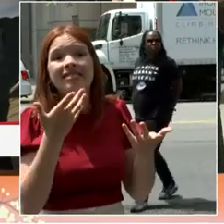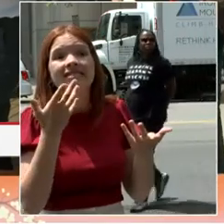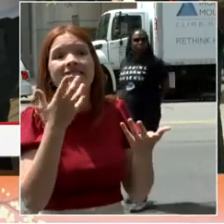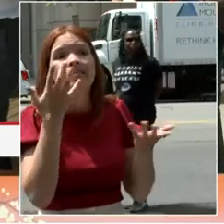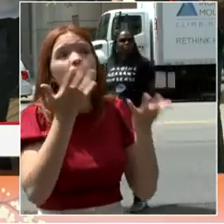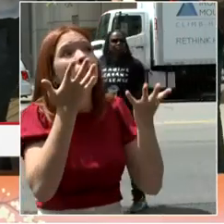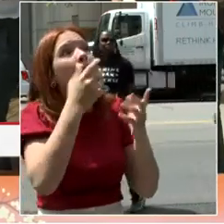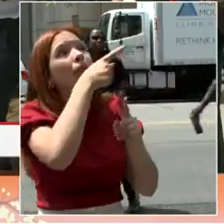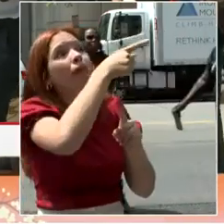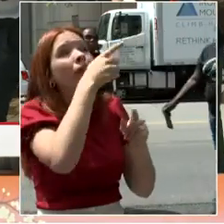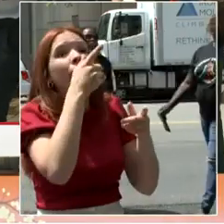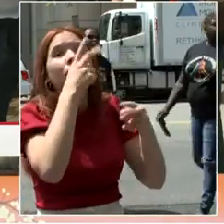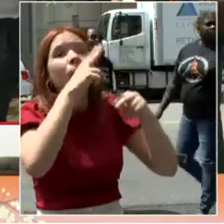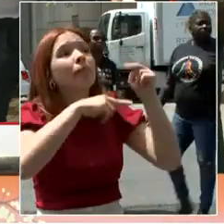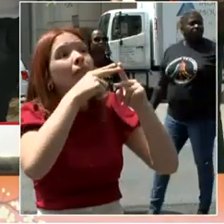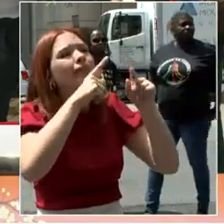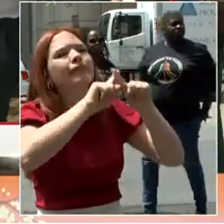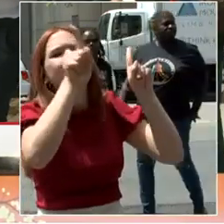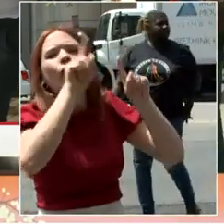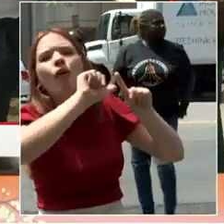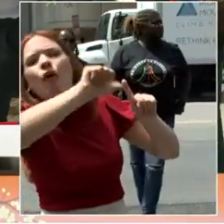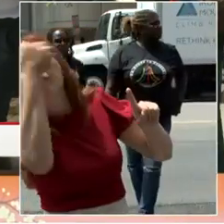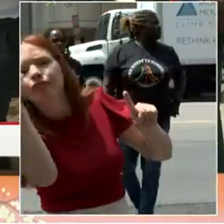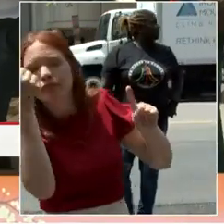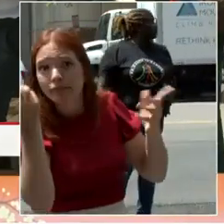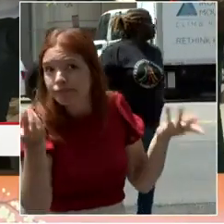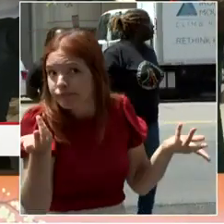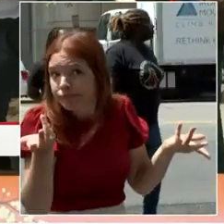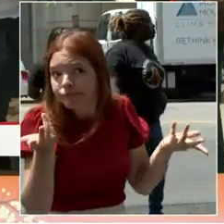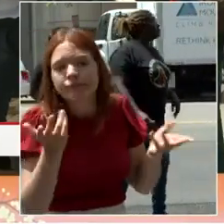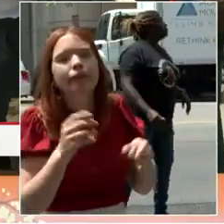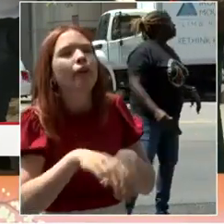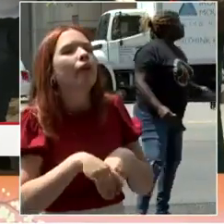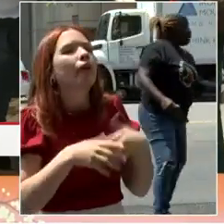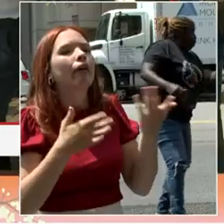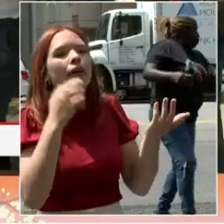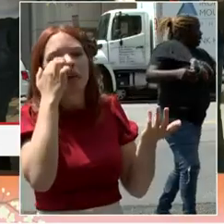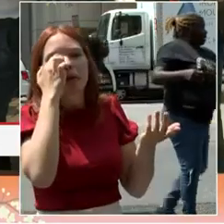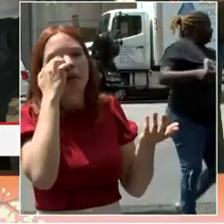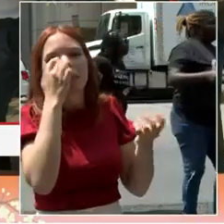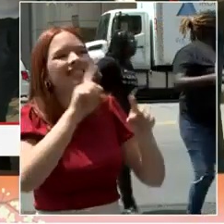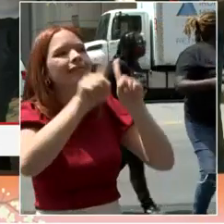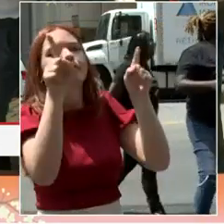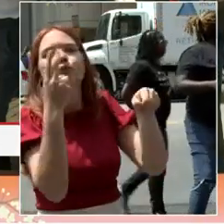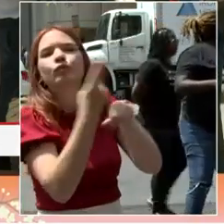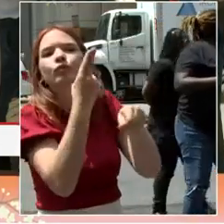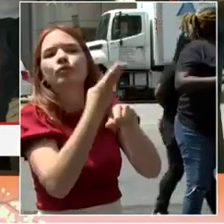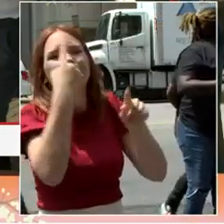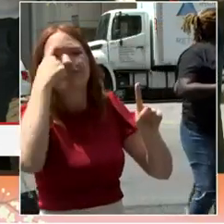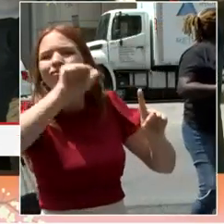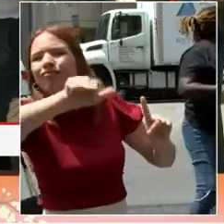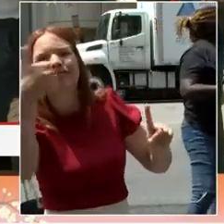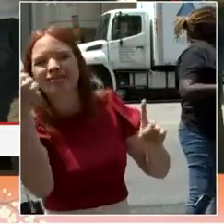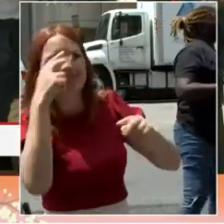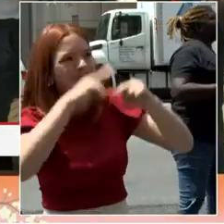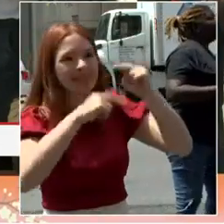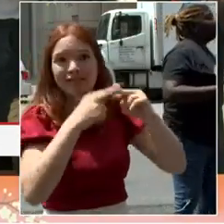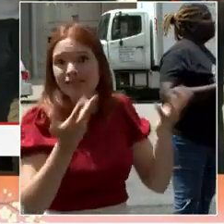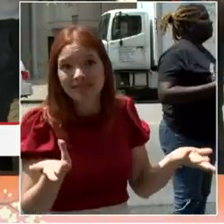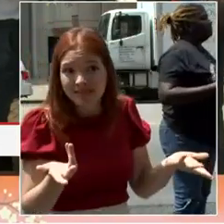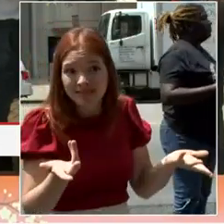different and another big use that attracts people. We have to replace the number of people in the downtown,